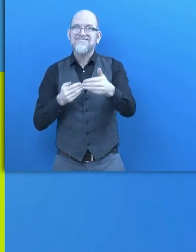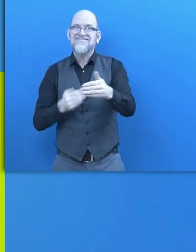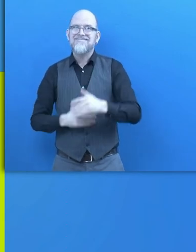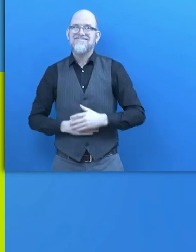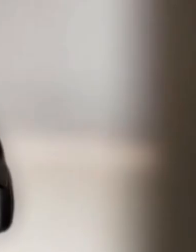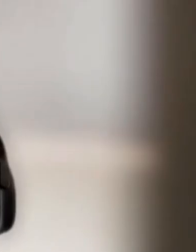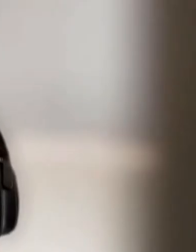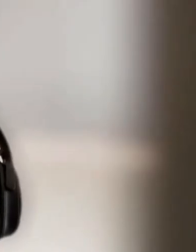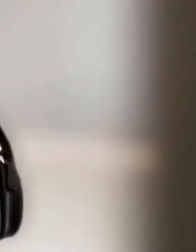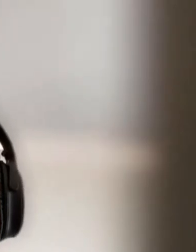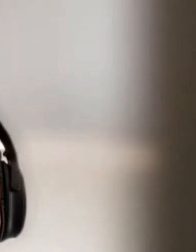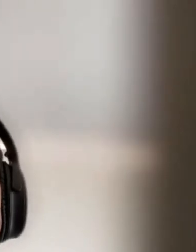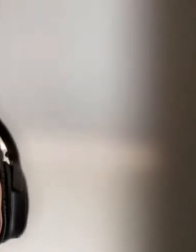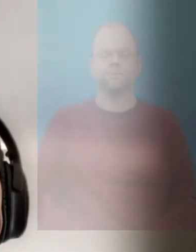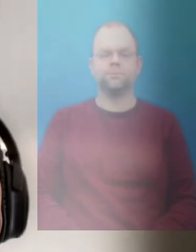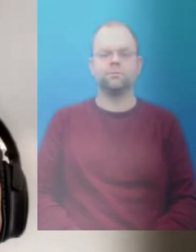with you.